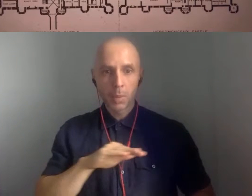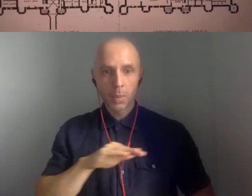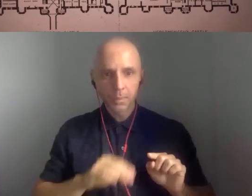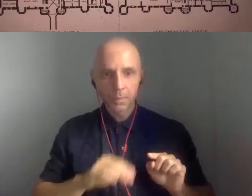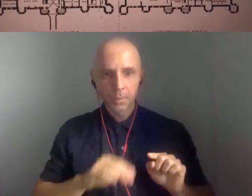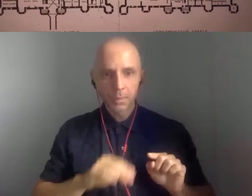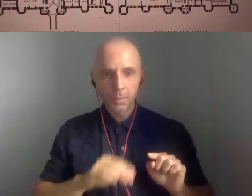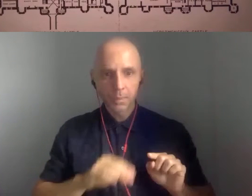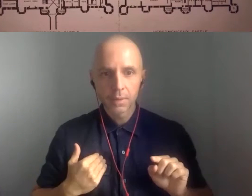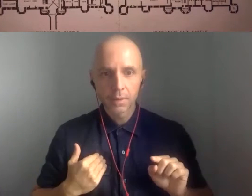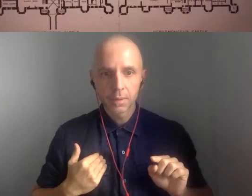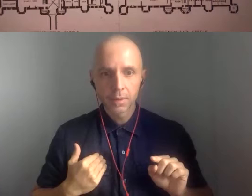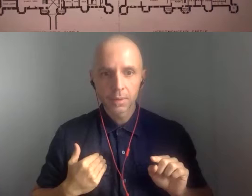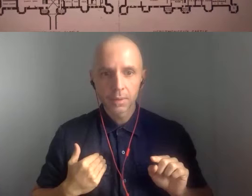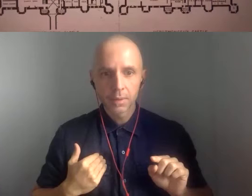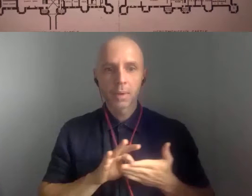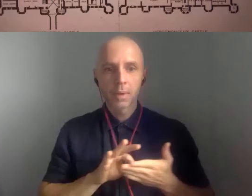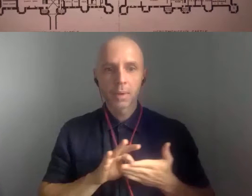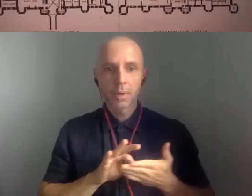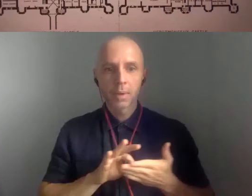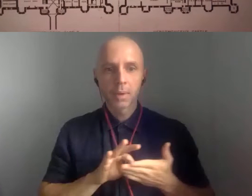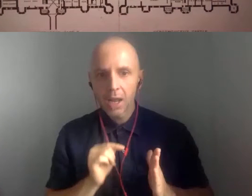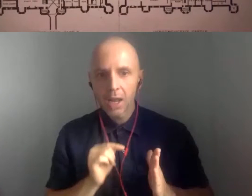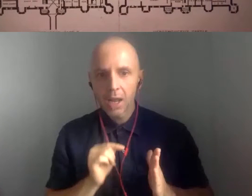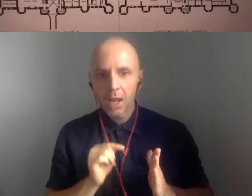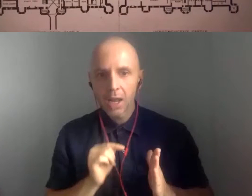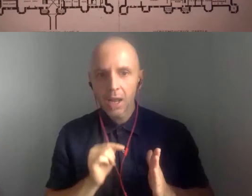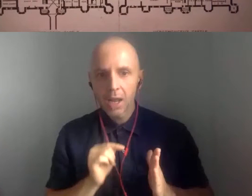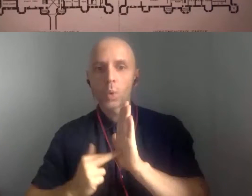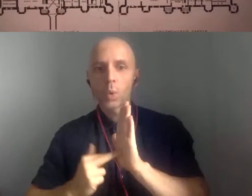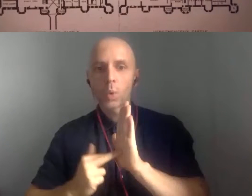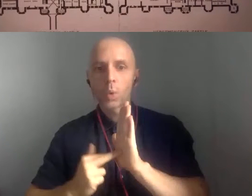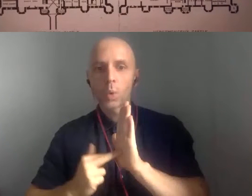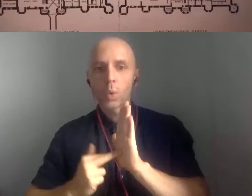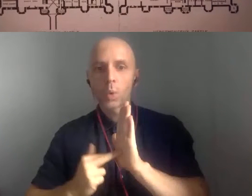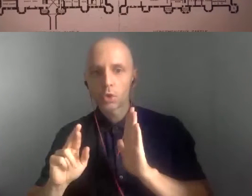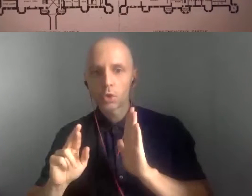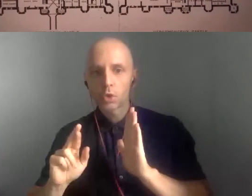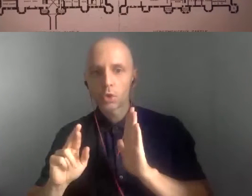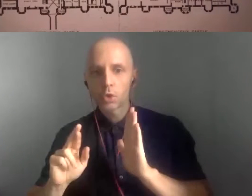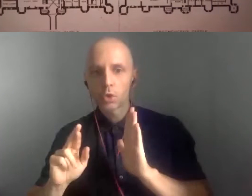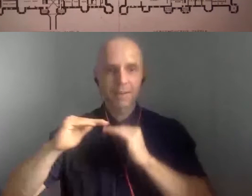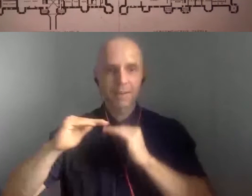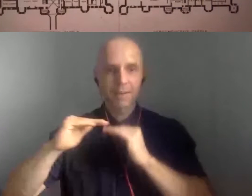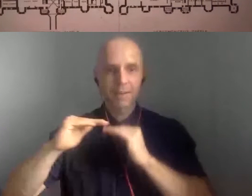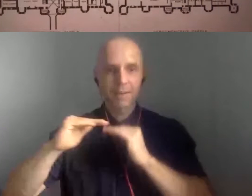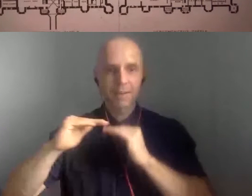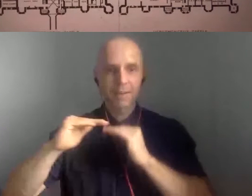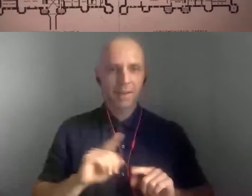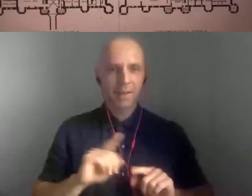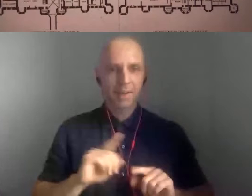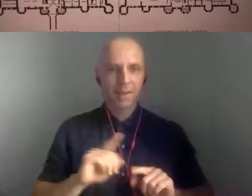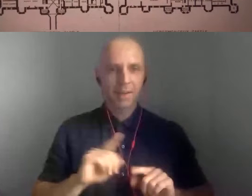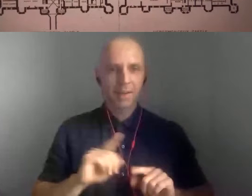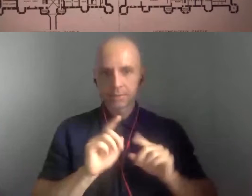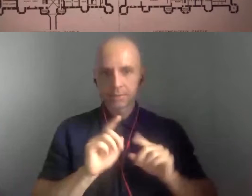get bursars' offices, registers' offices on the second floor, we have yeoman's offices. And really,